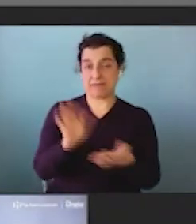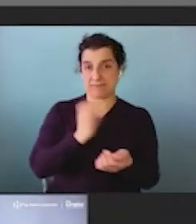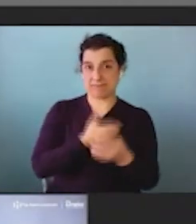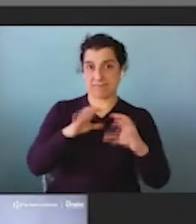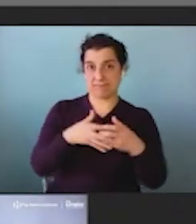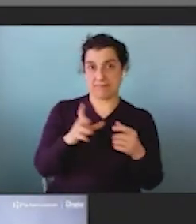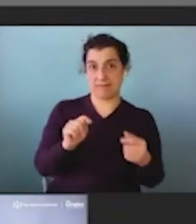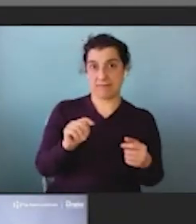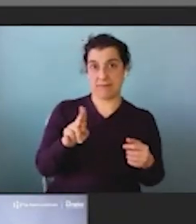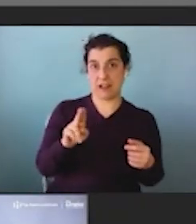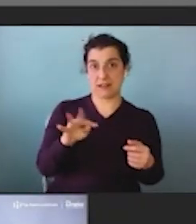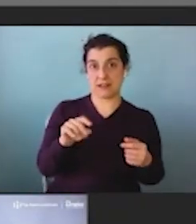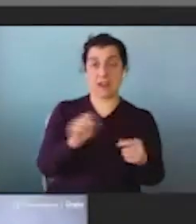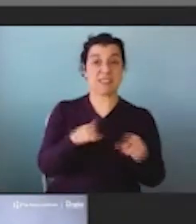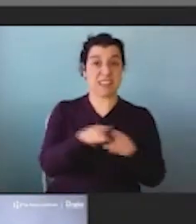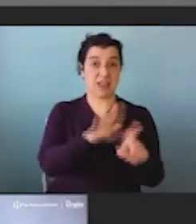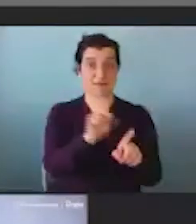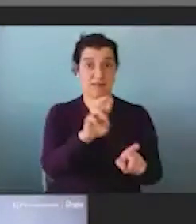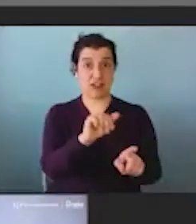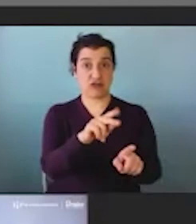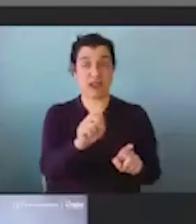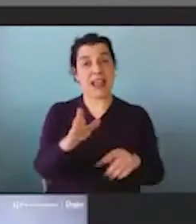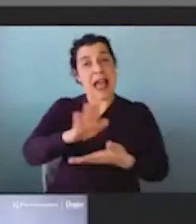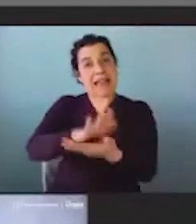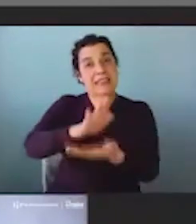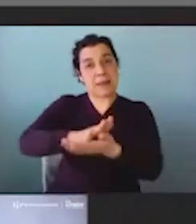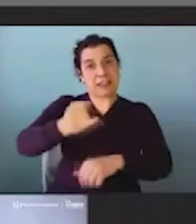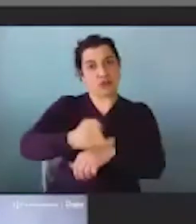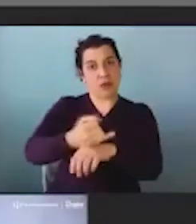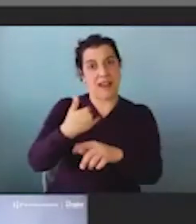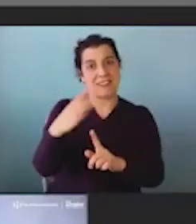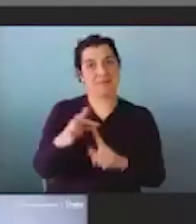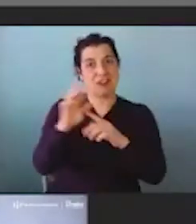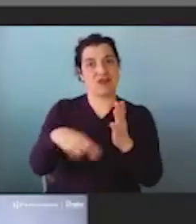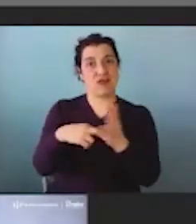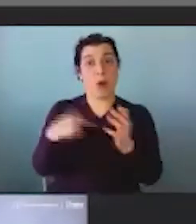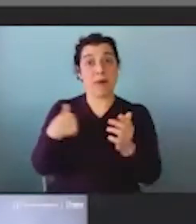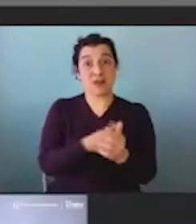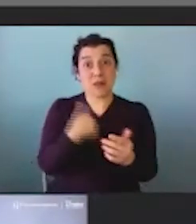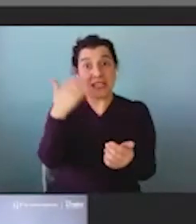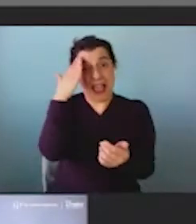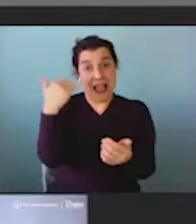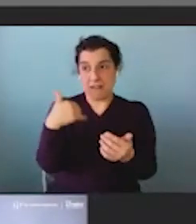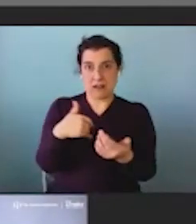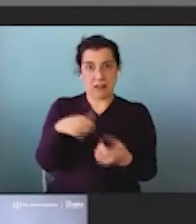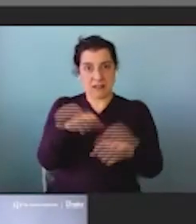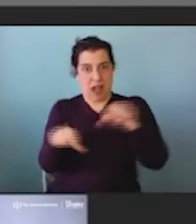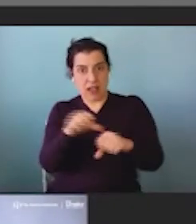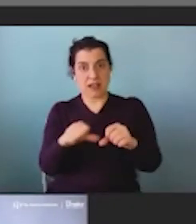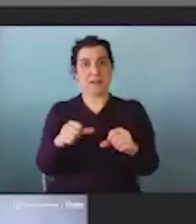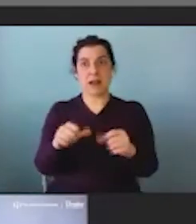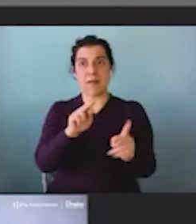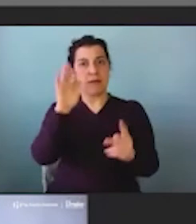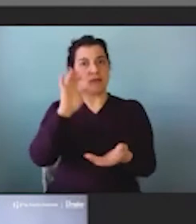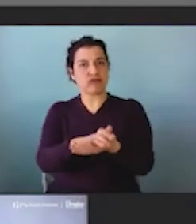do at Drake, that academic institutions have a special role to play because we have the cutting edge science, we're credible, we're trusted, we're,